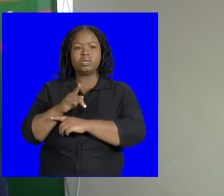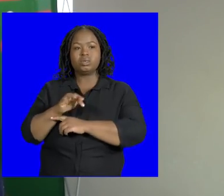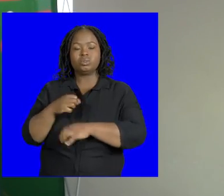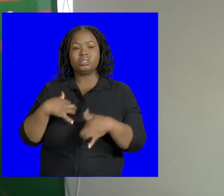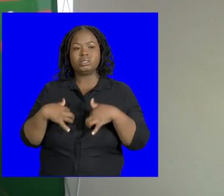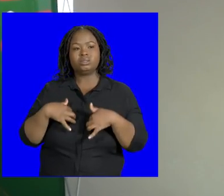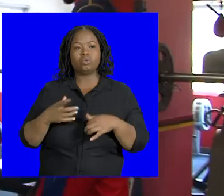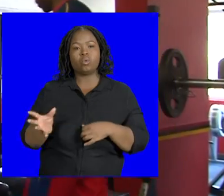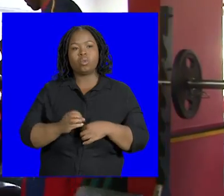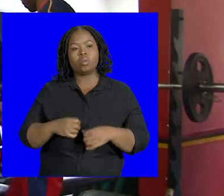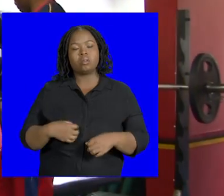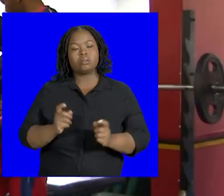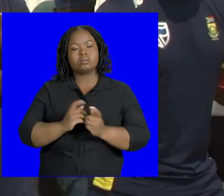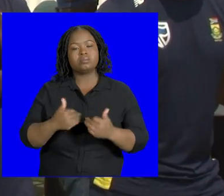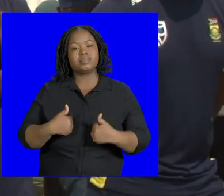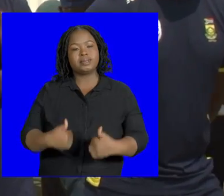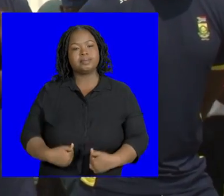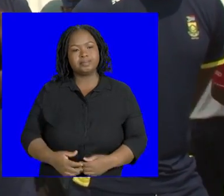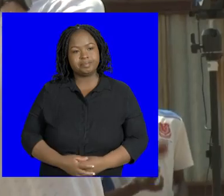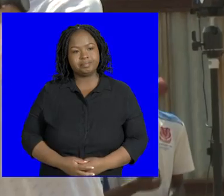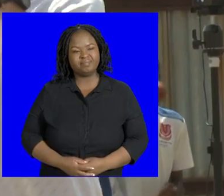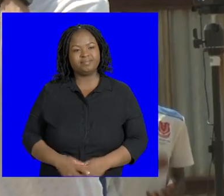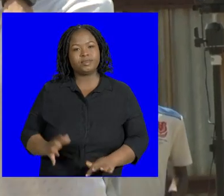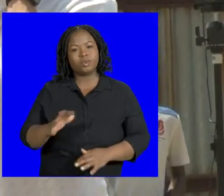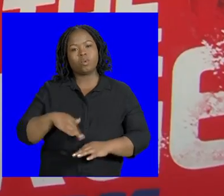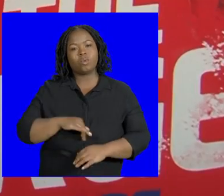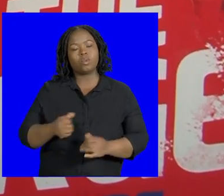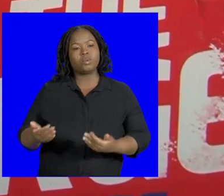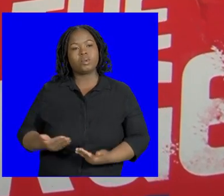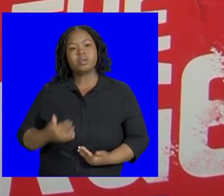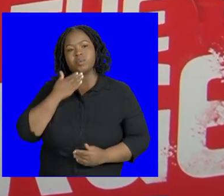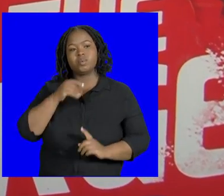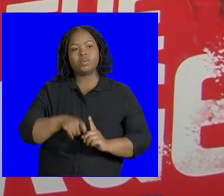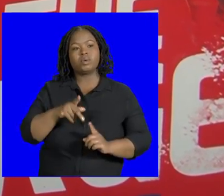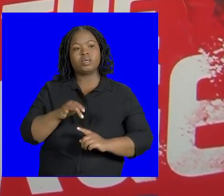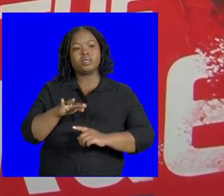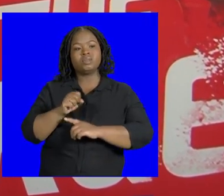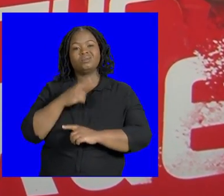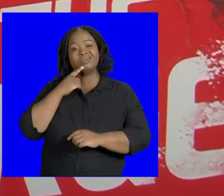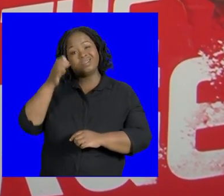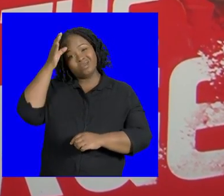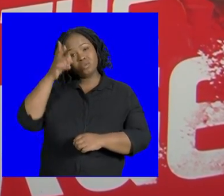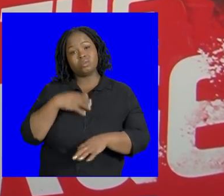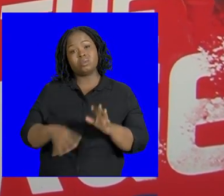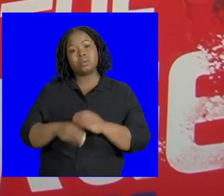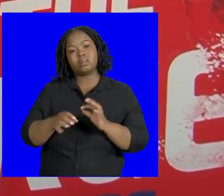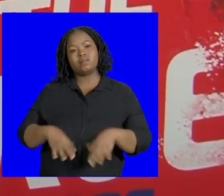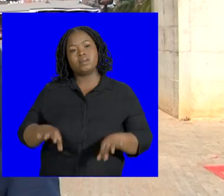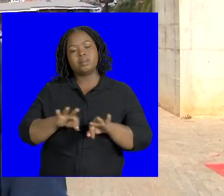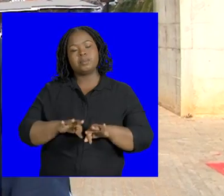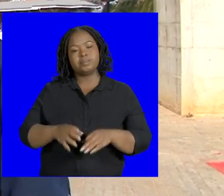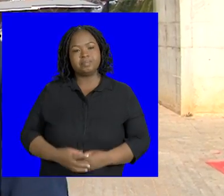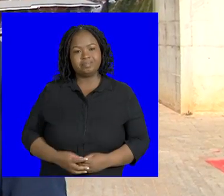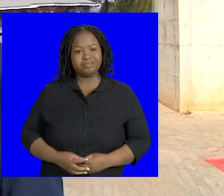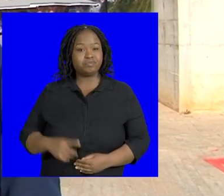to the game on Sunday. The Lions welcome Kakiso Rabada back to the fold, and coach Jeffrey Toyana said he would add a lot of value on and off the